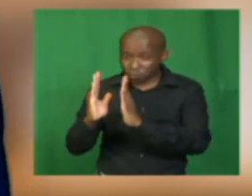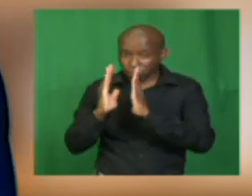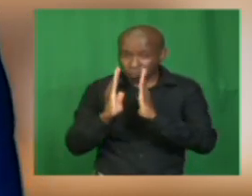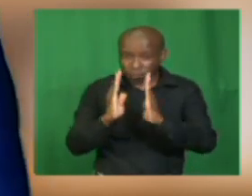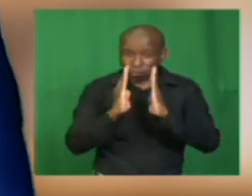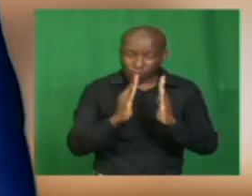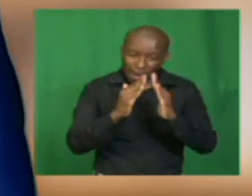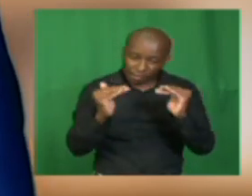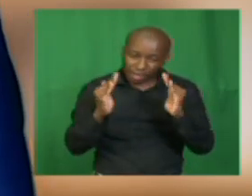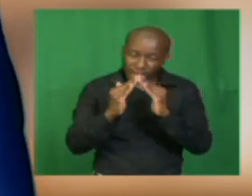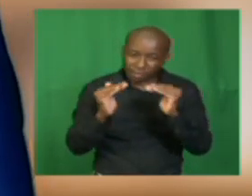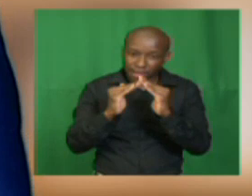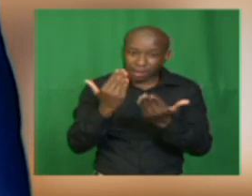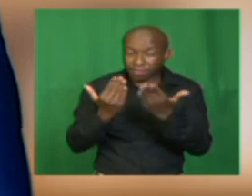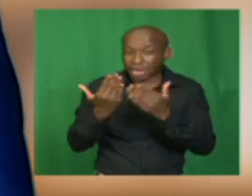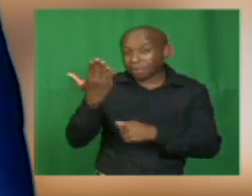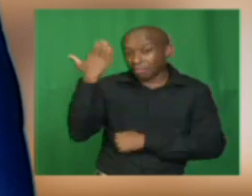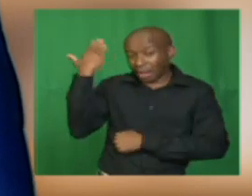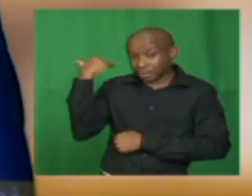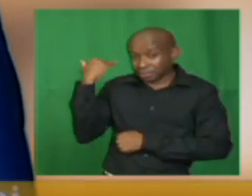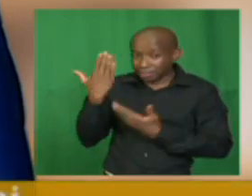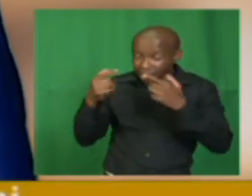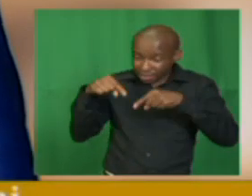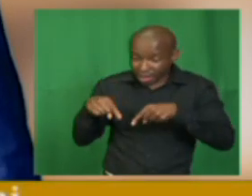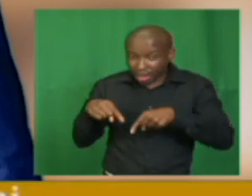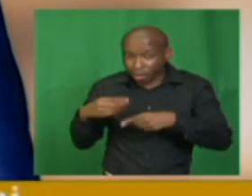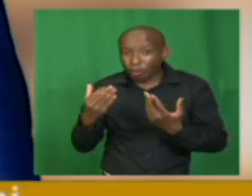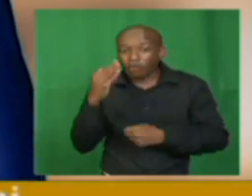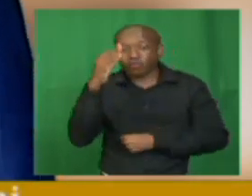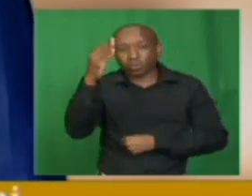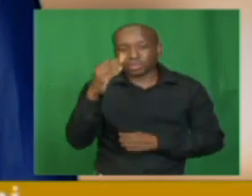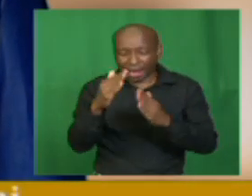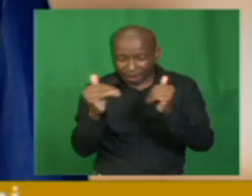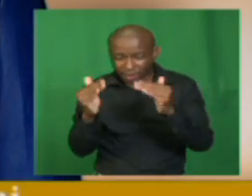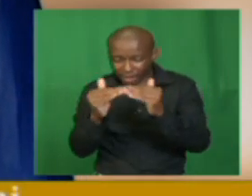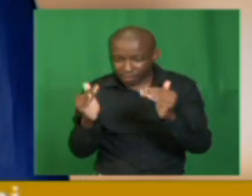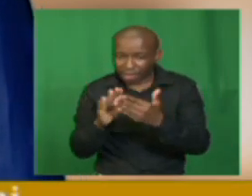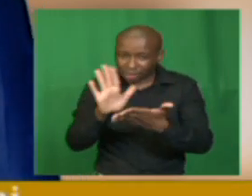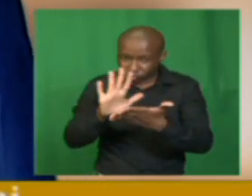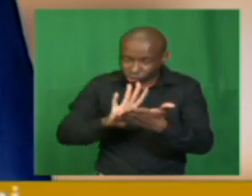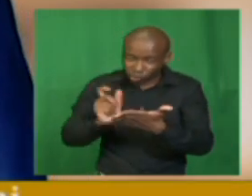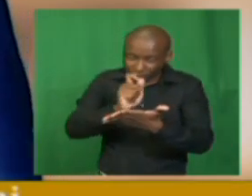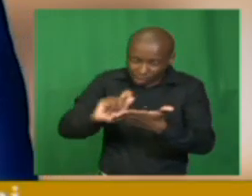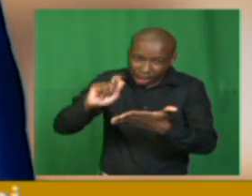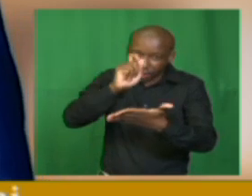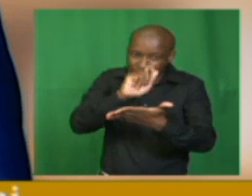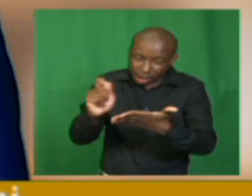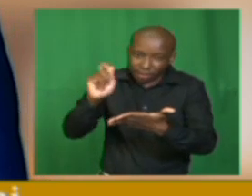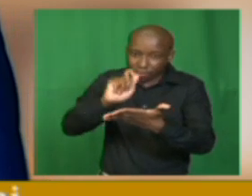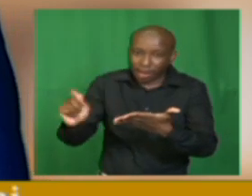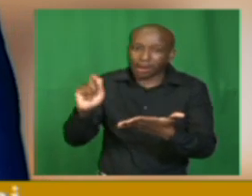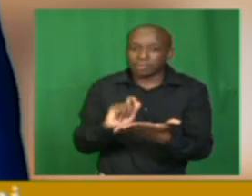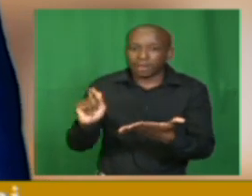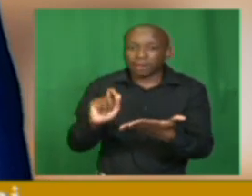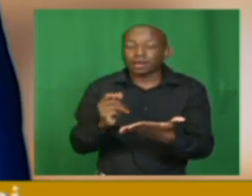written in the past future or present we also looked at the elements of a story the